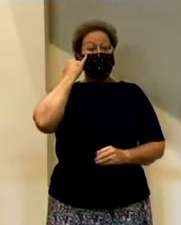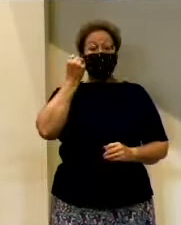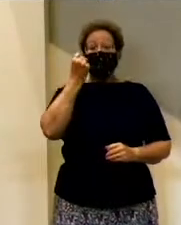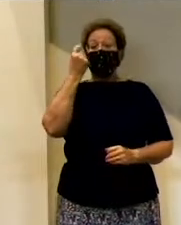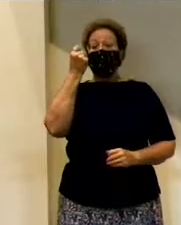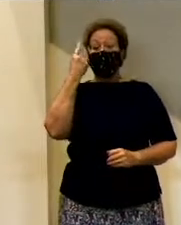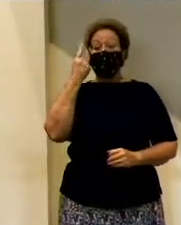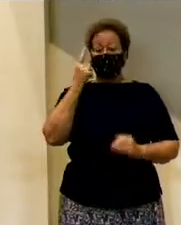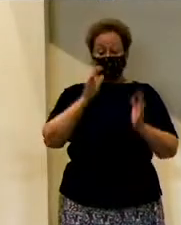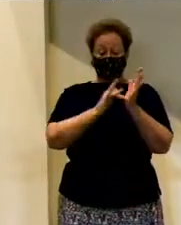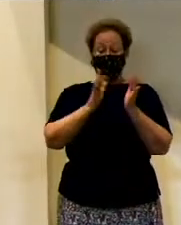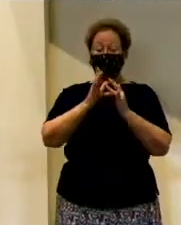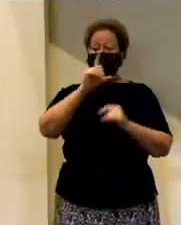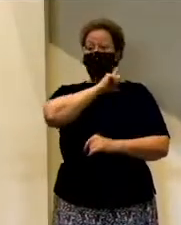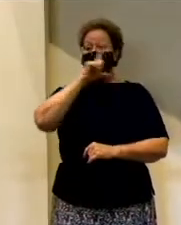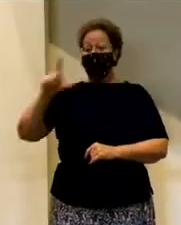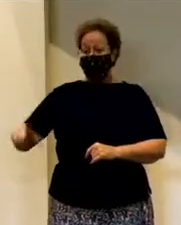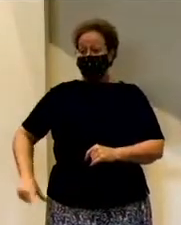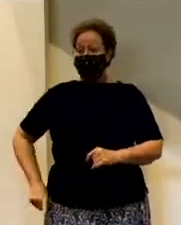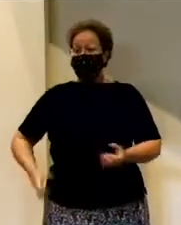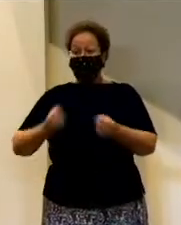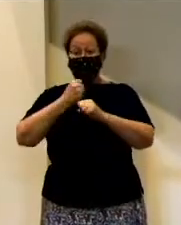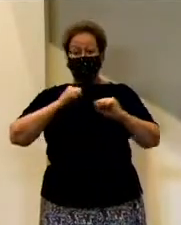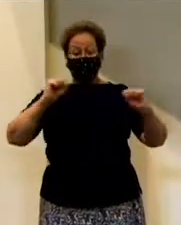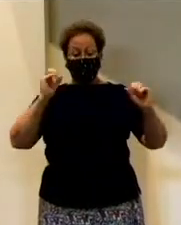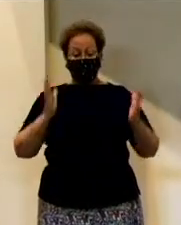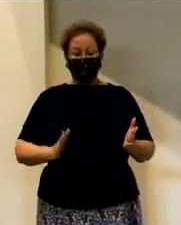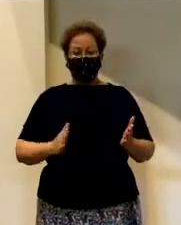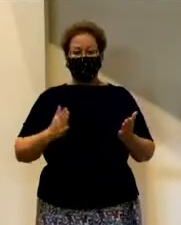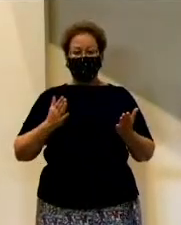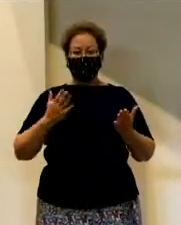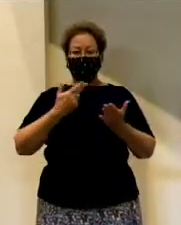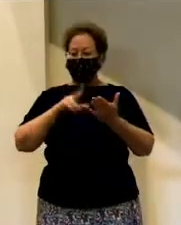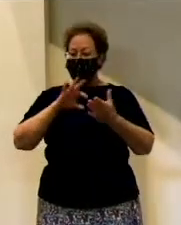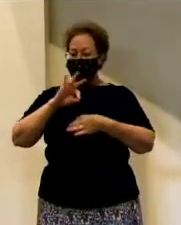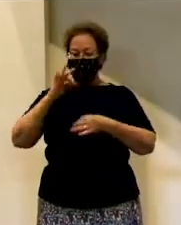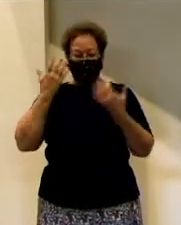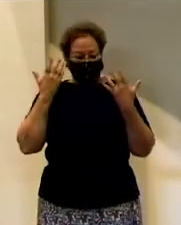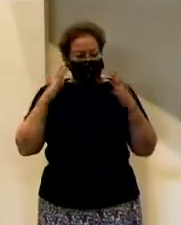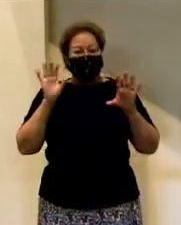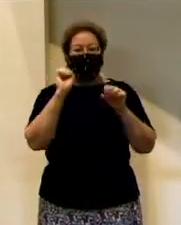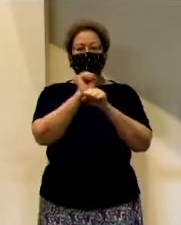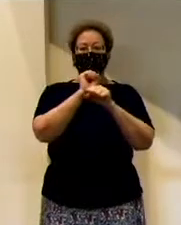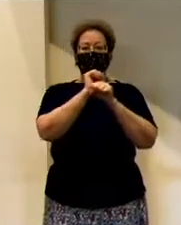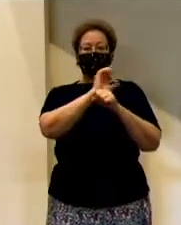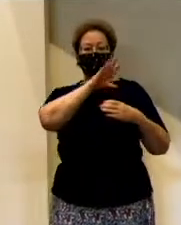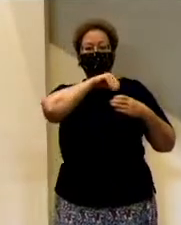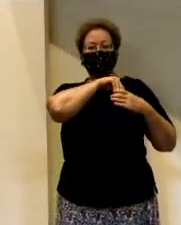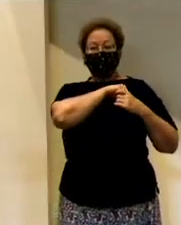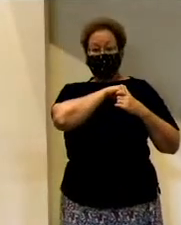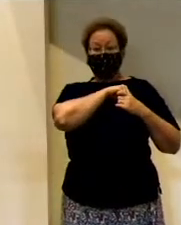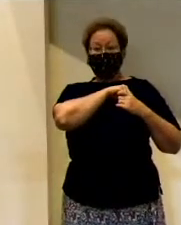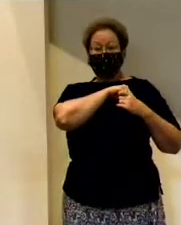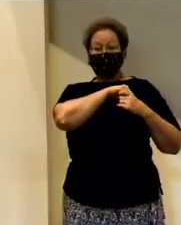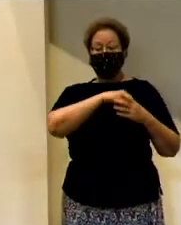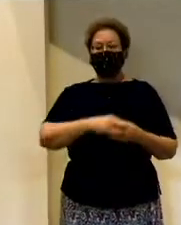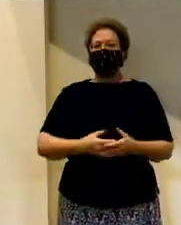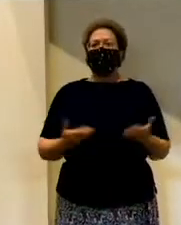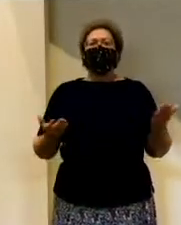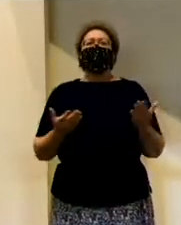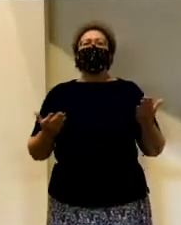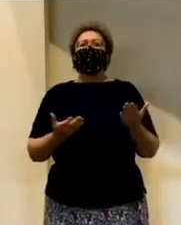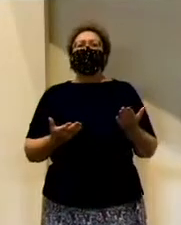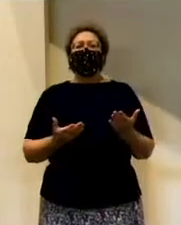reality that Jesus is their Lord and Savior, the Holy Spirit has already done the saving work. Now some might say, But wait,